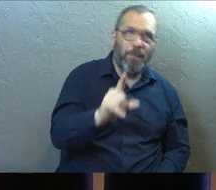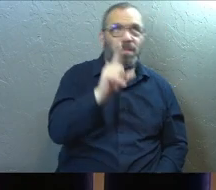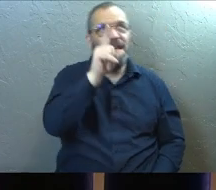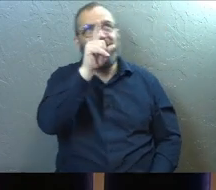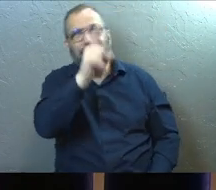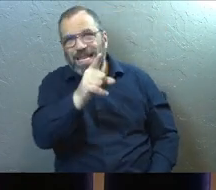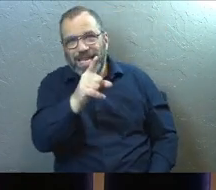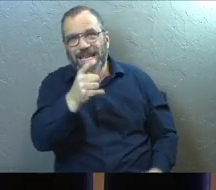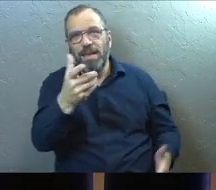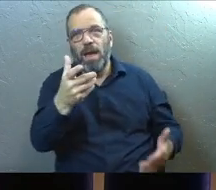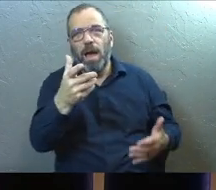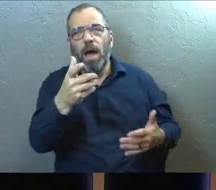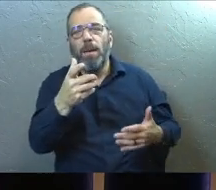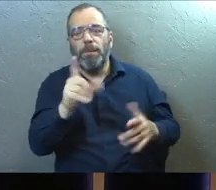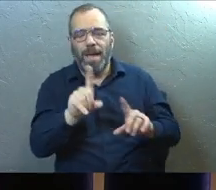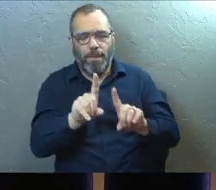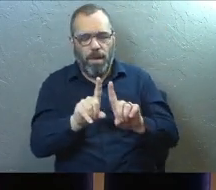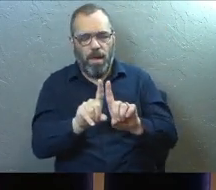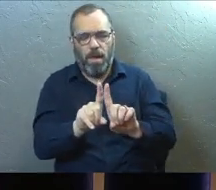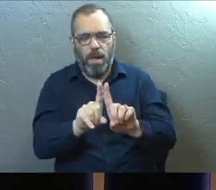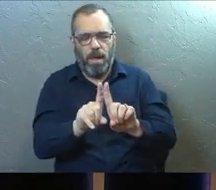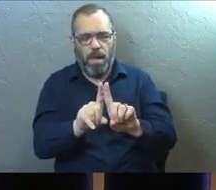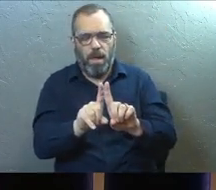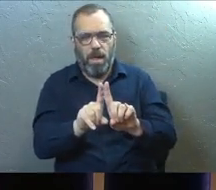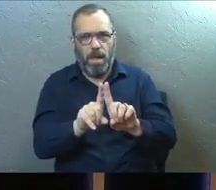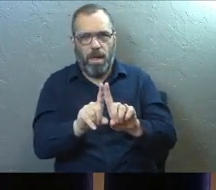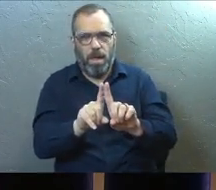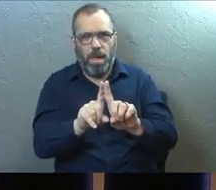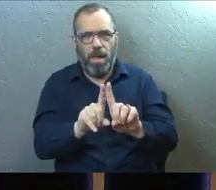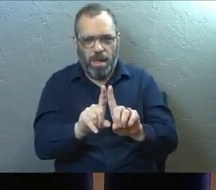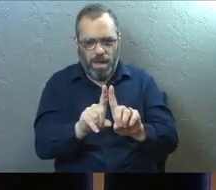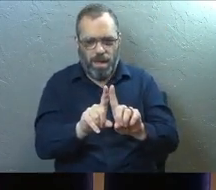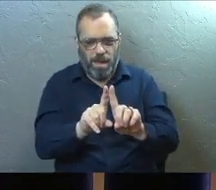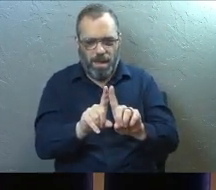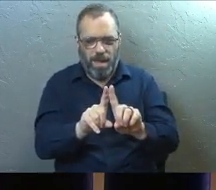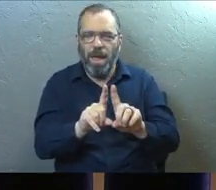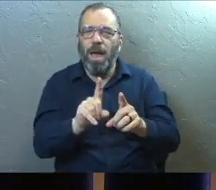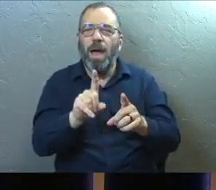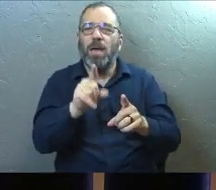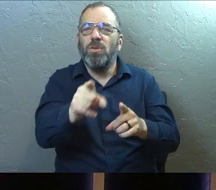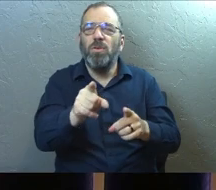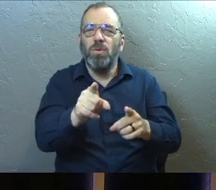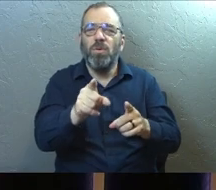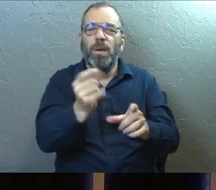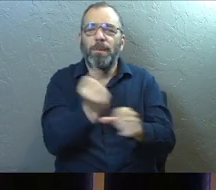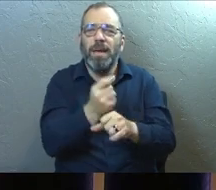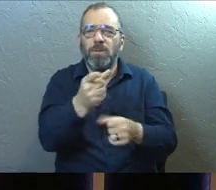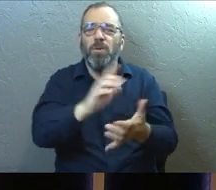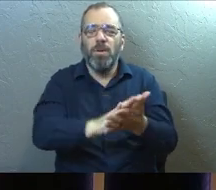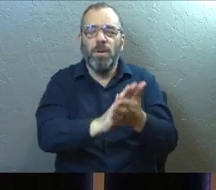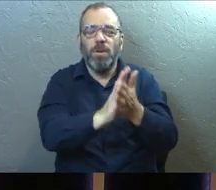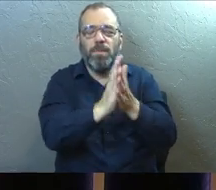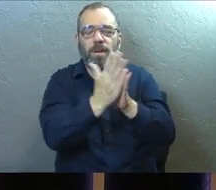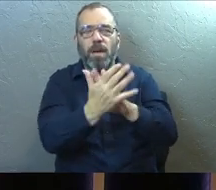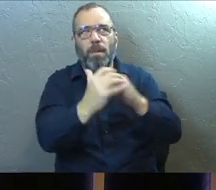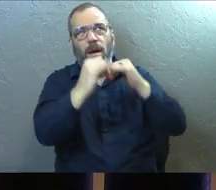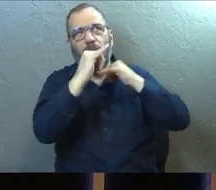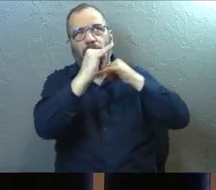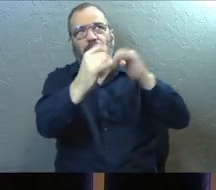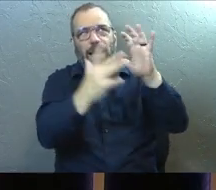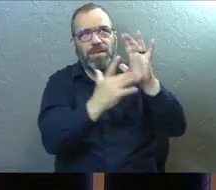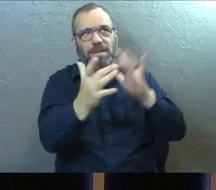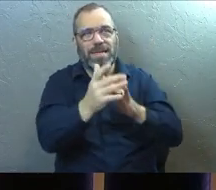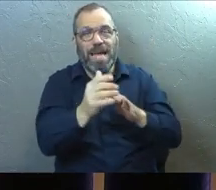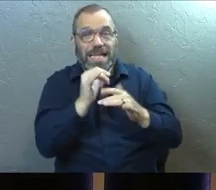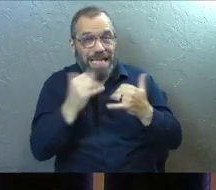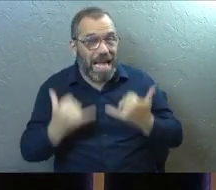God is one centimeter at a time, reshaping you into the image of Jesus Christ. Not